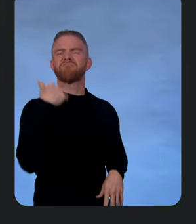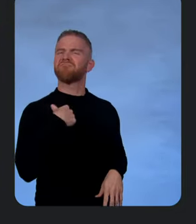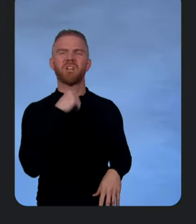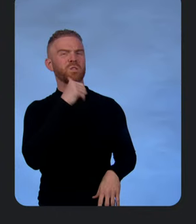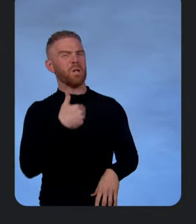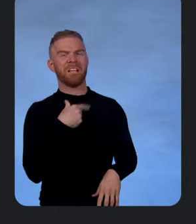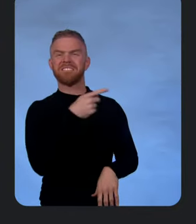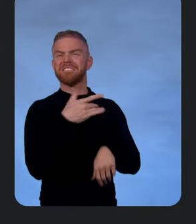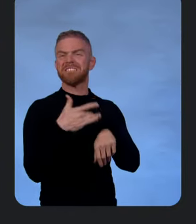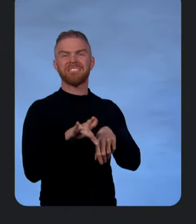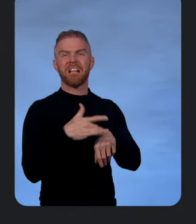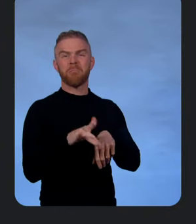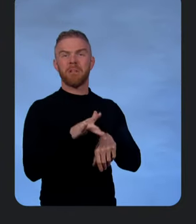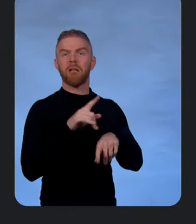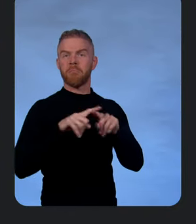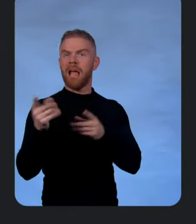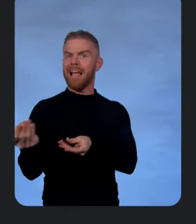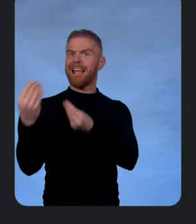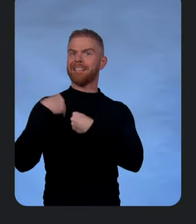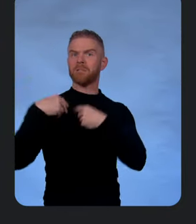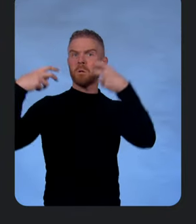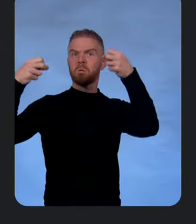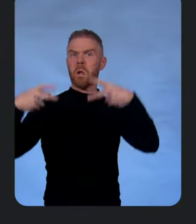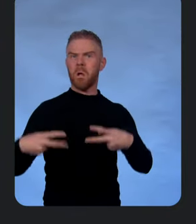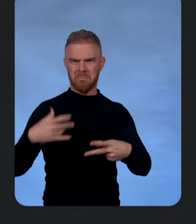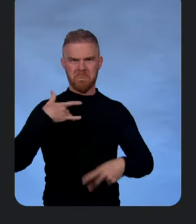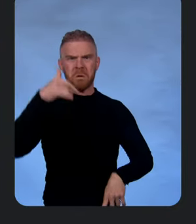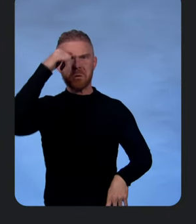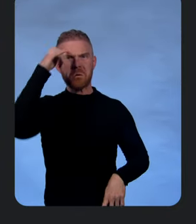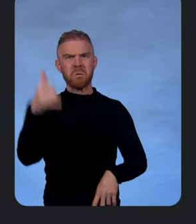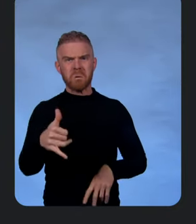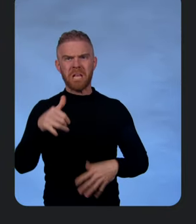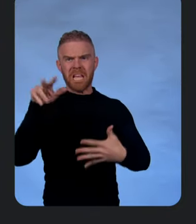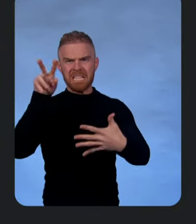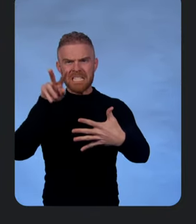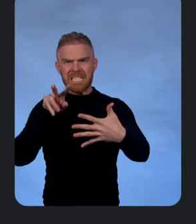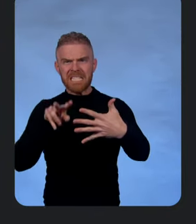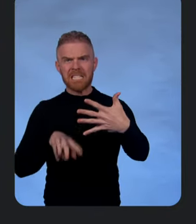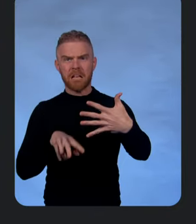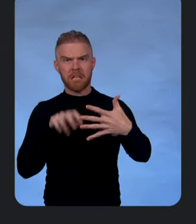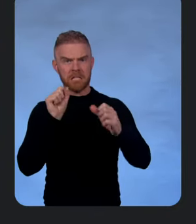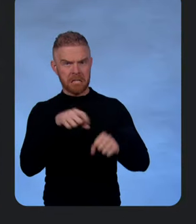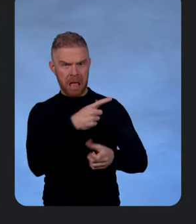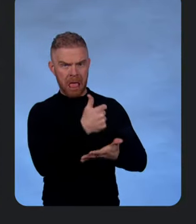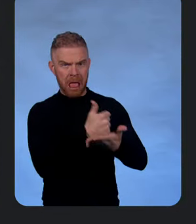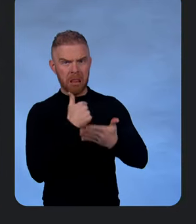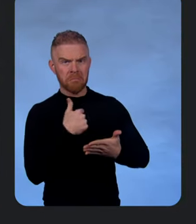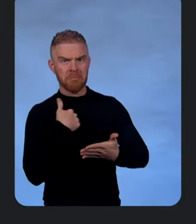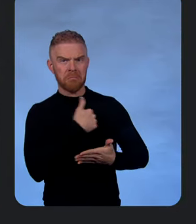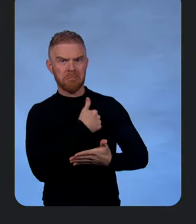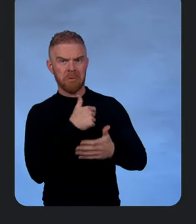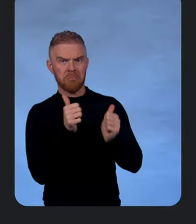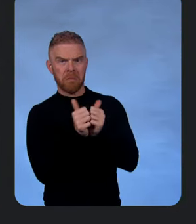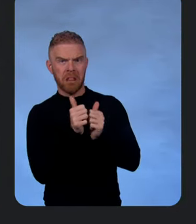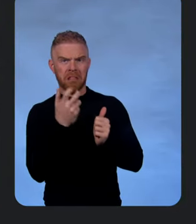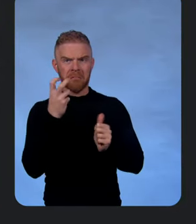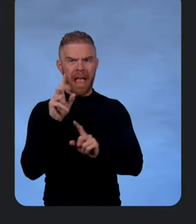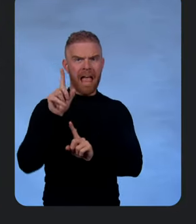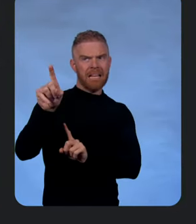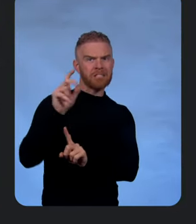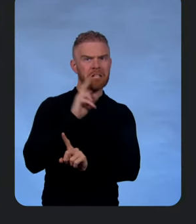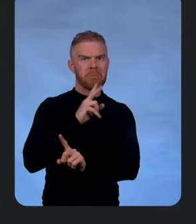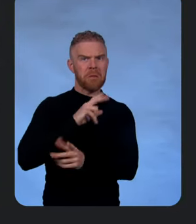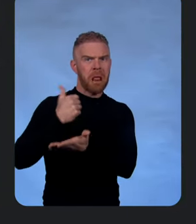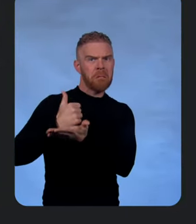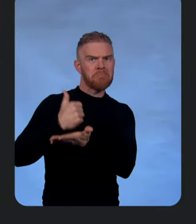this could take me a long time to digest. You know, can we ask a little bit, get a little help potentially here and ask Gemini for some help, maybe? So